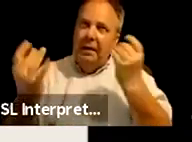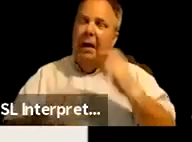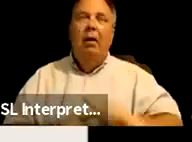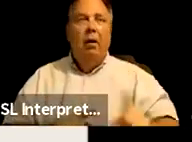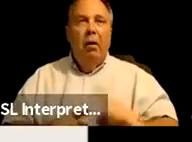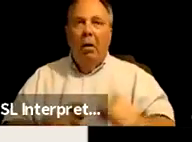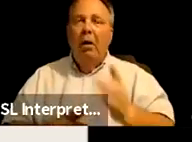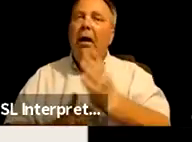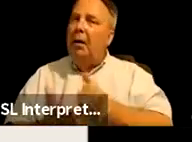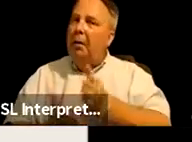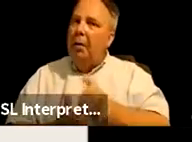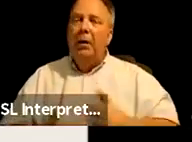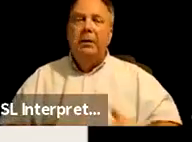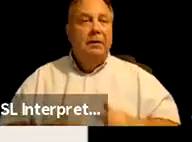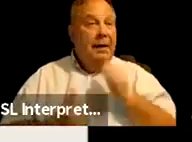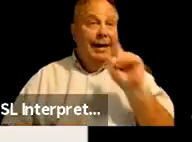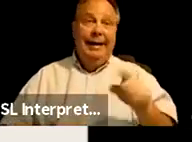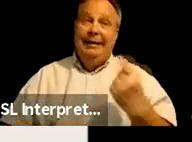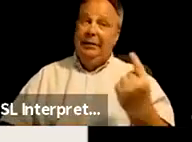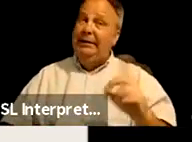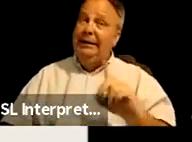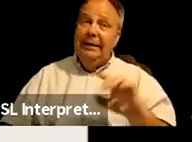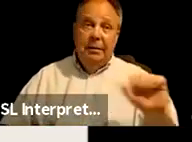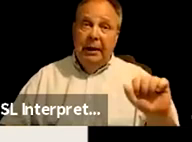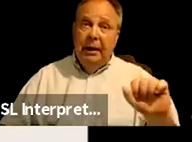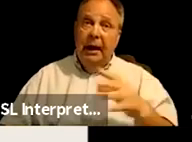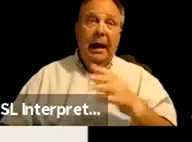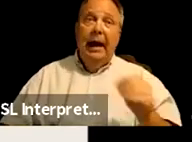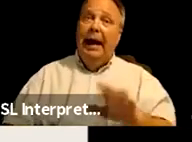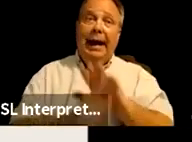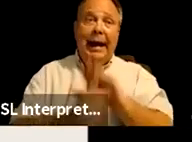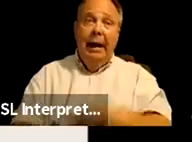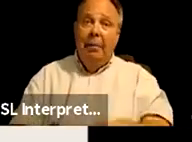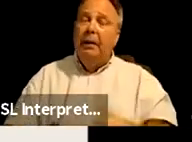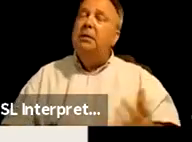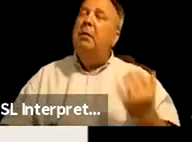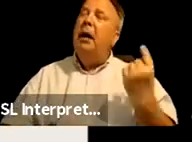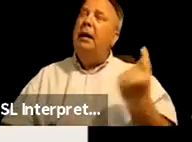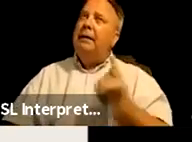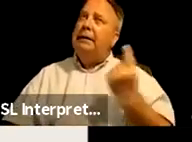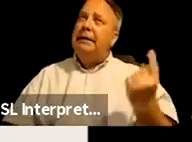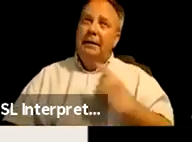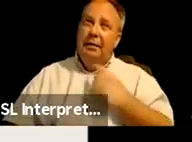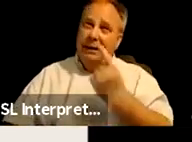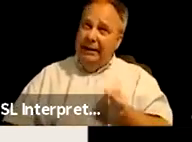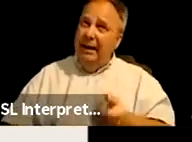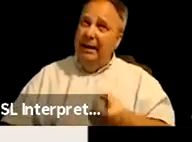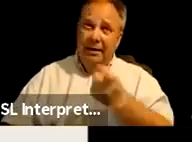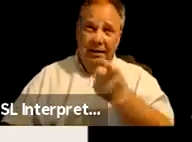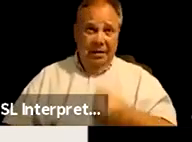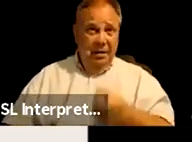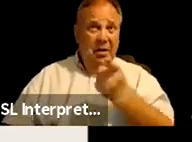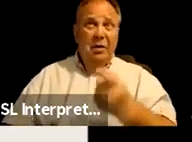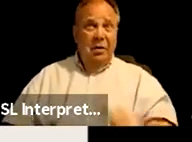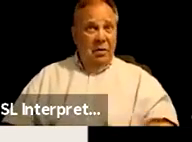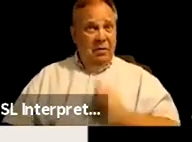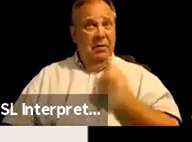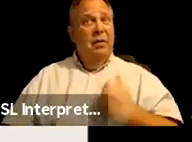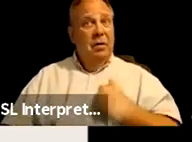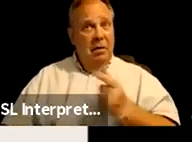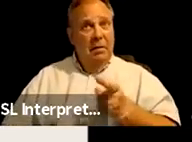parts of life, not just disability, uh, enableism, but if someone is telling you that you've done them harm,